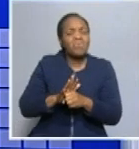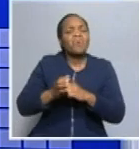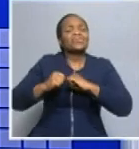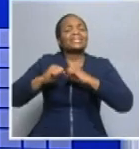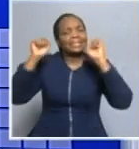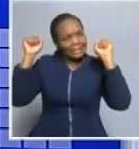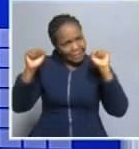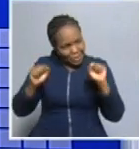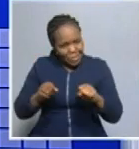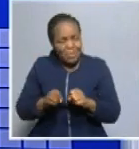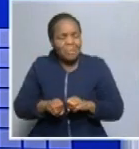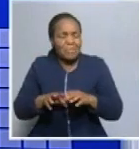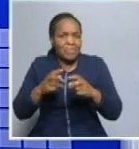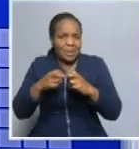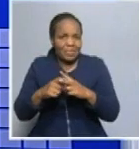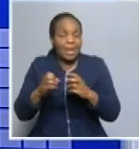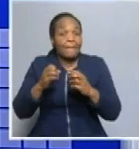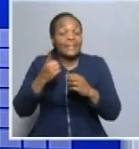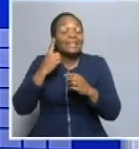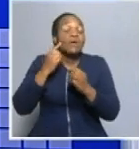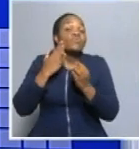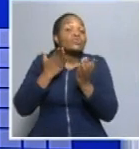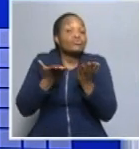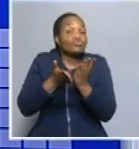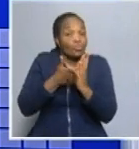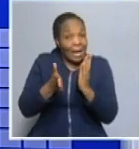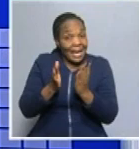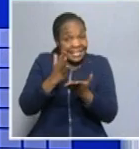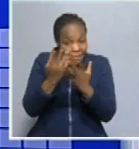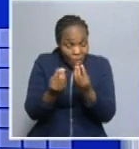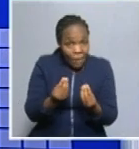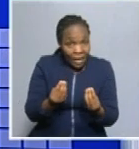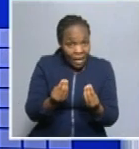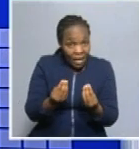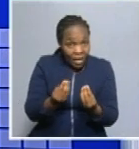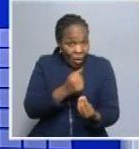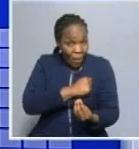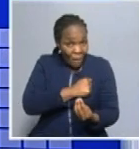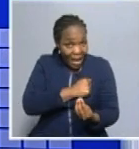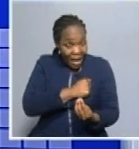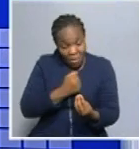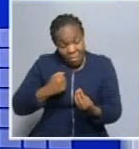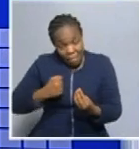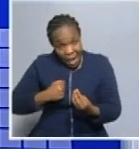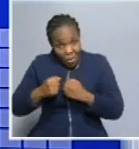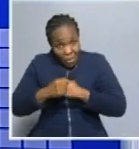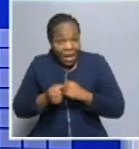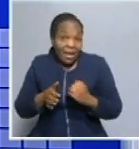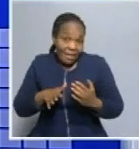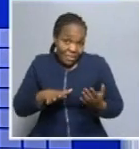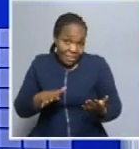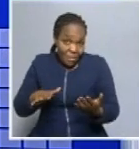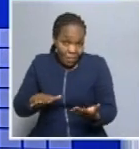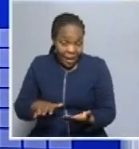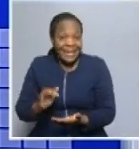resume this week, some learners have lost parents, teachers and family members, while others have to deal with the agony of their colleagues no